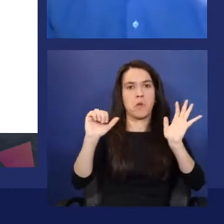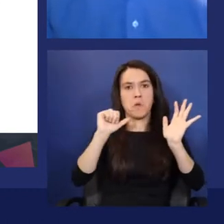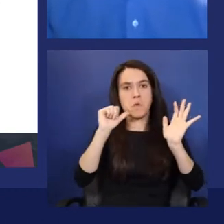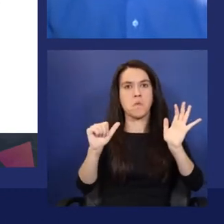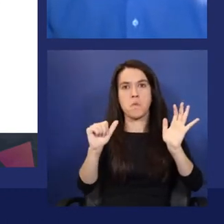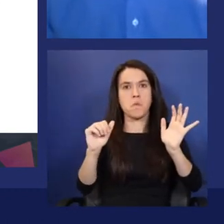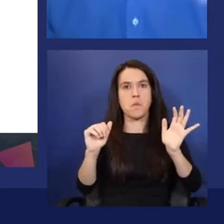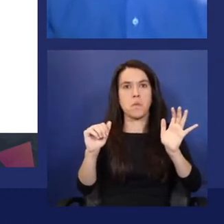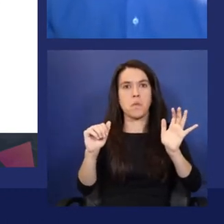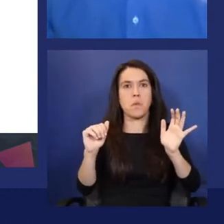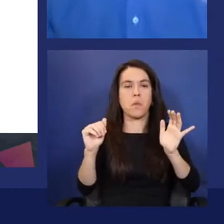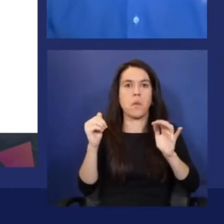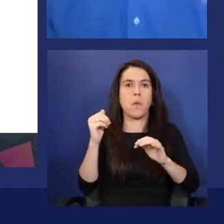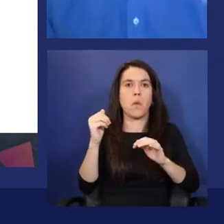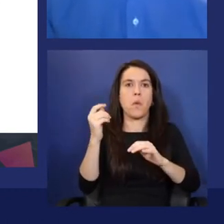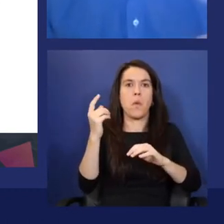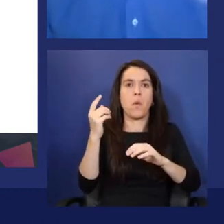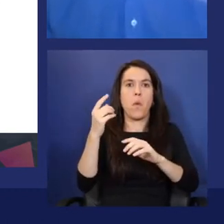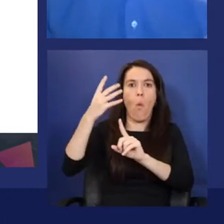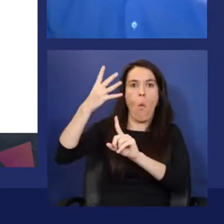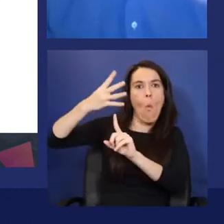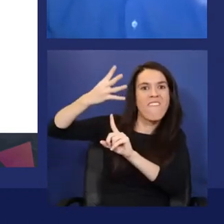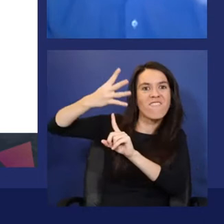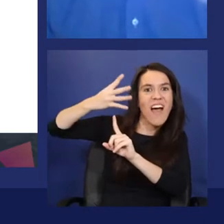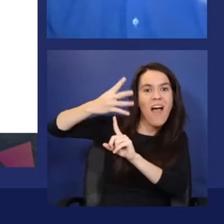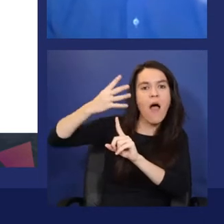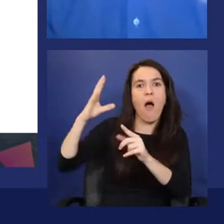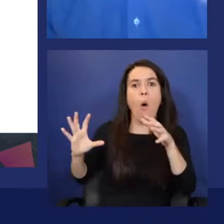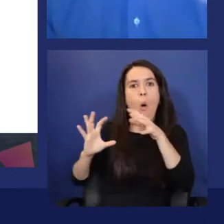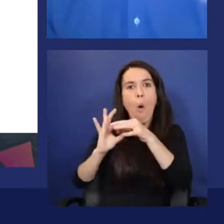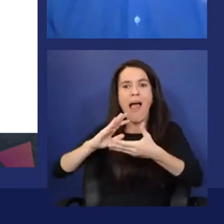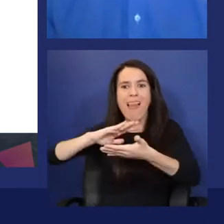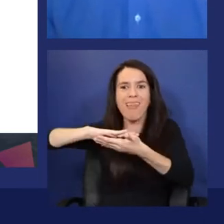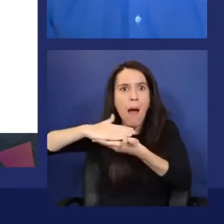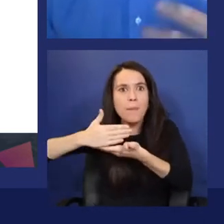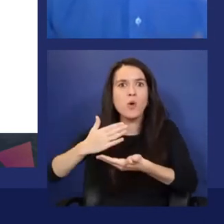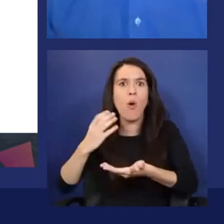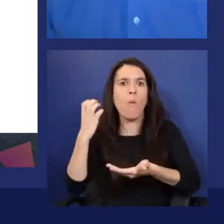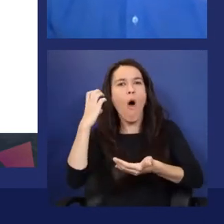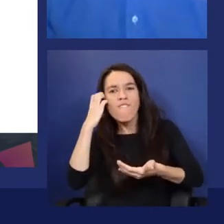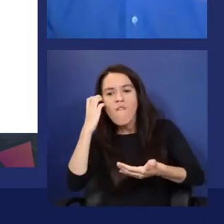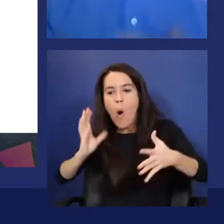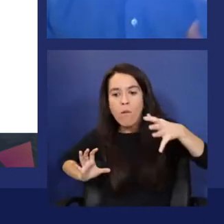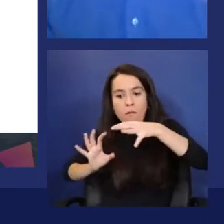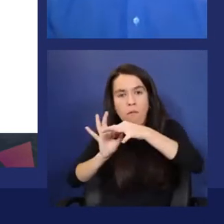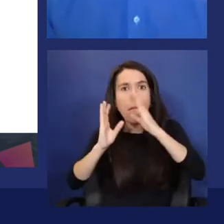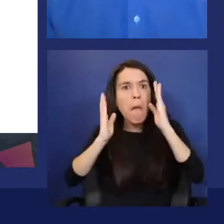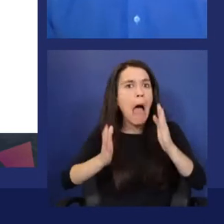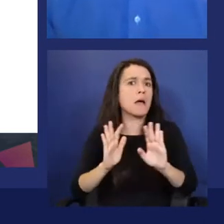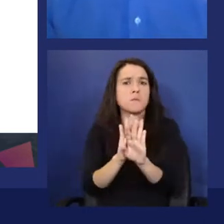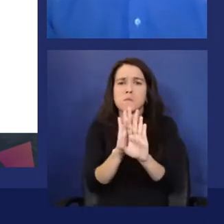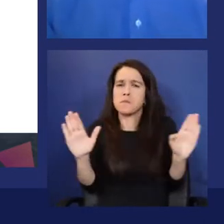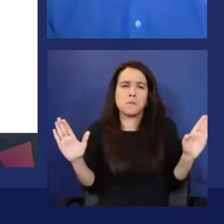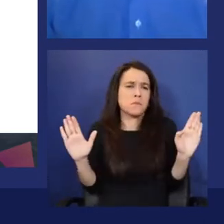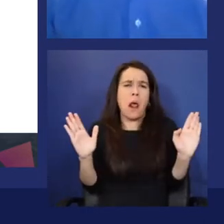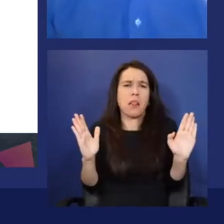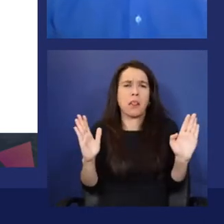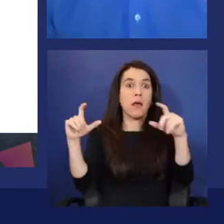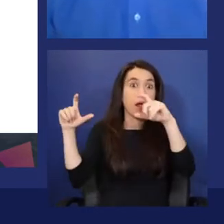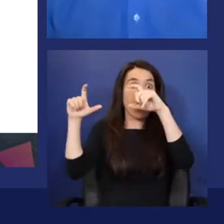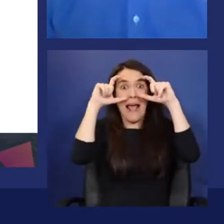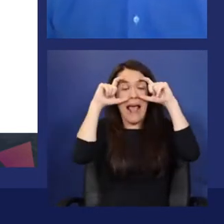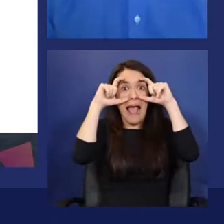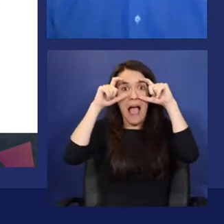or wireless to any other device like a laptop or a mobile phone. It has cameras, it has speakers, it has sensors,